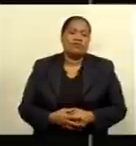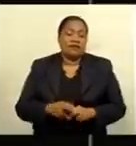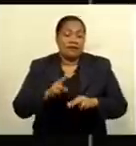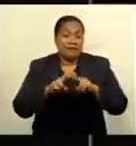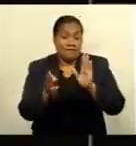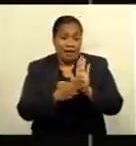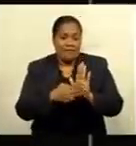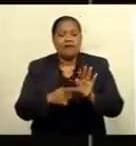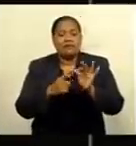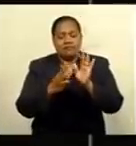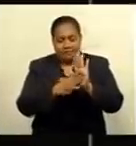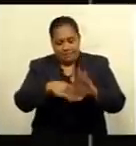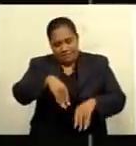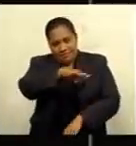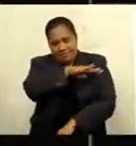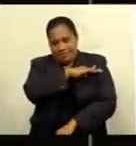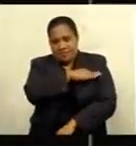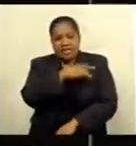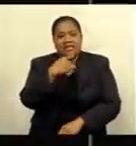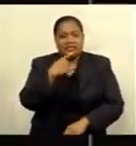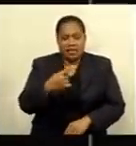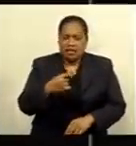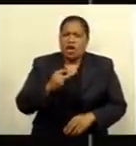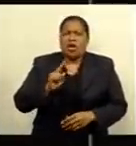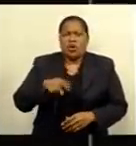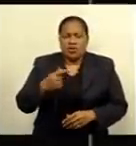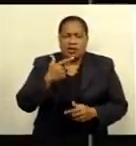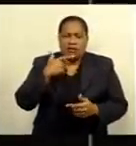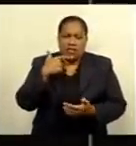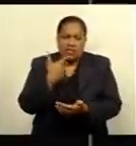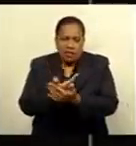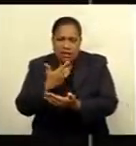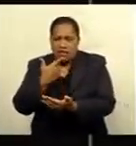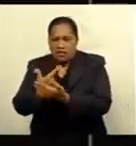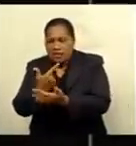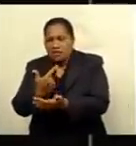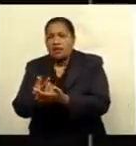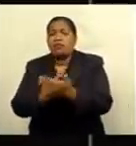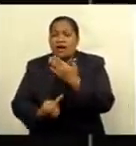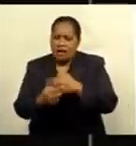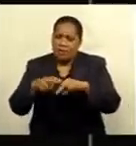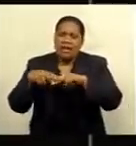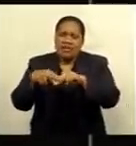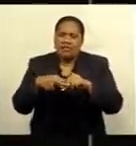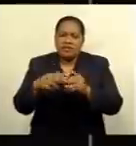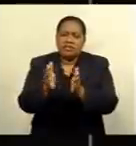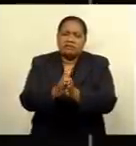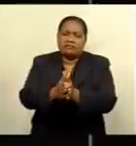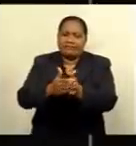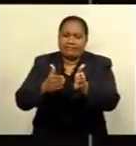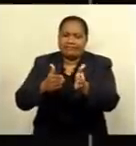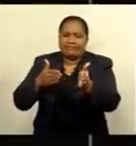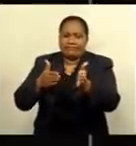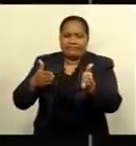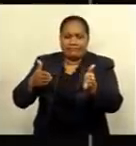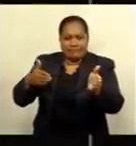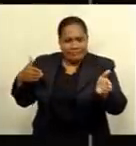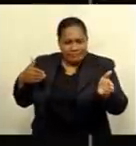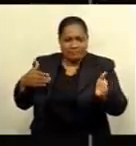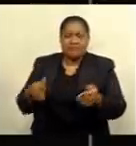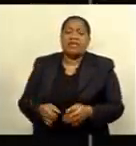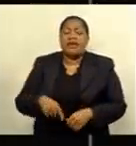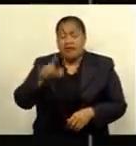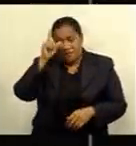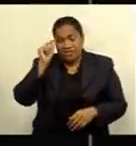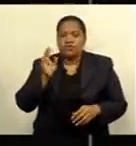Voreng Mbani Marama says continuous lies will only take Fiji back and will see innocent Fijians miss out on opportunities.